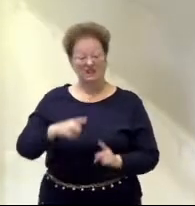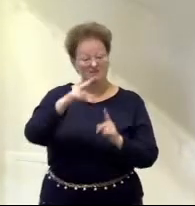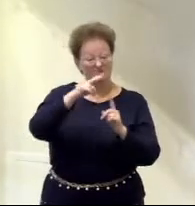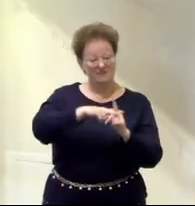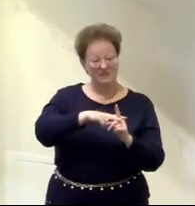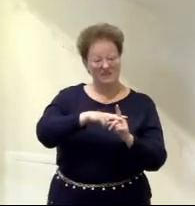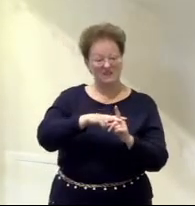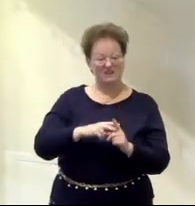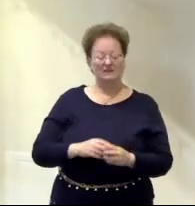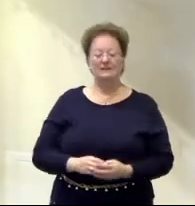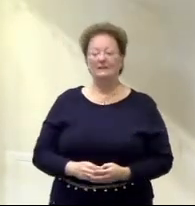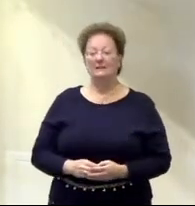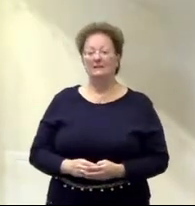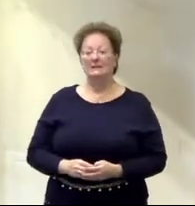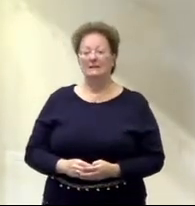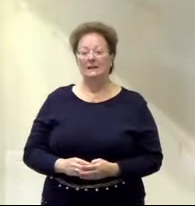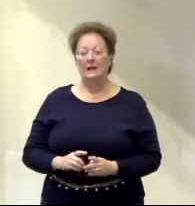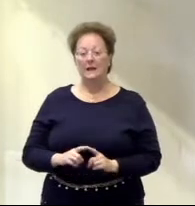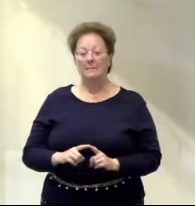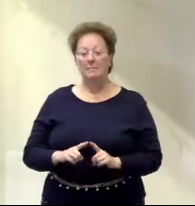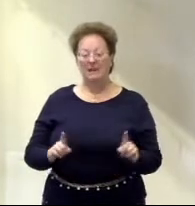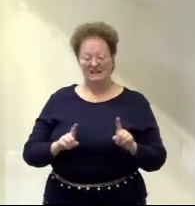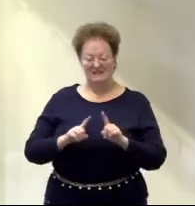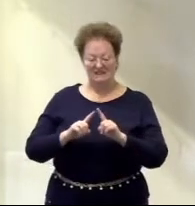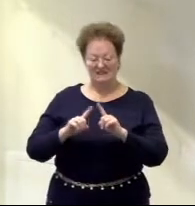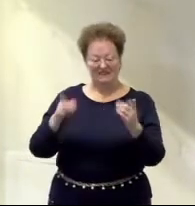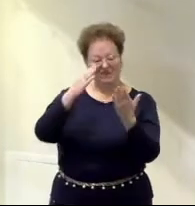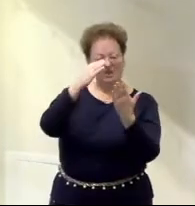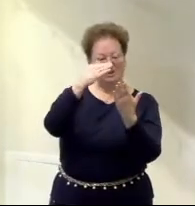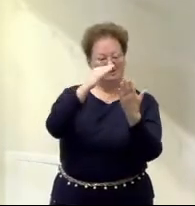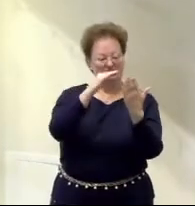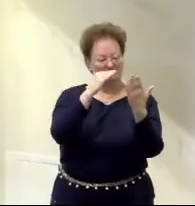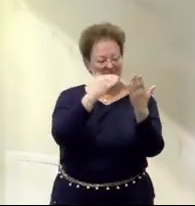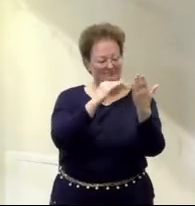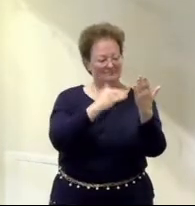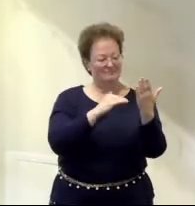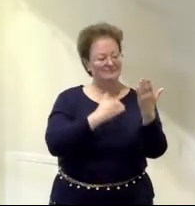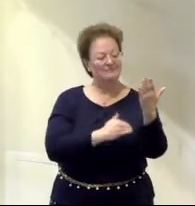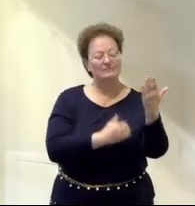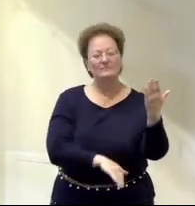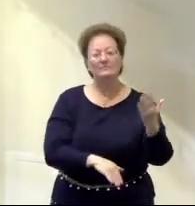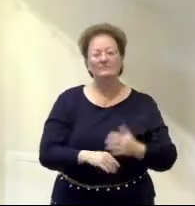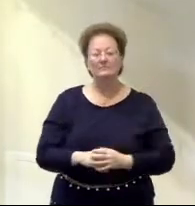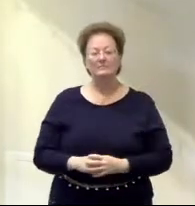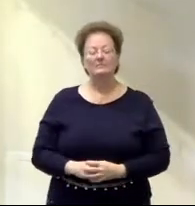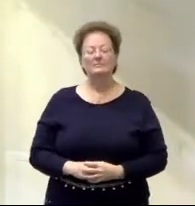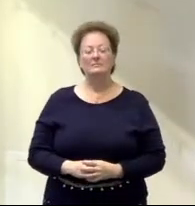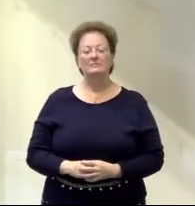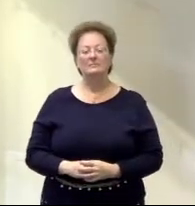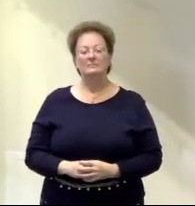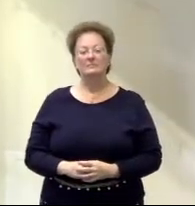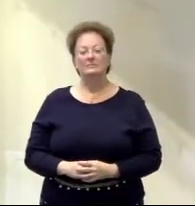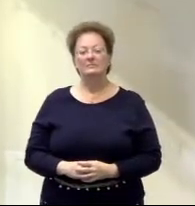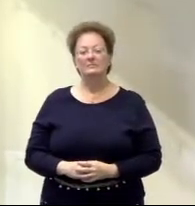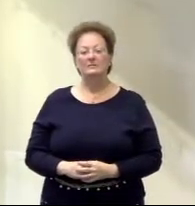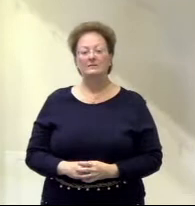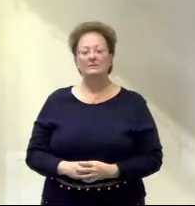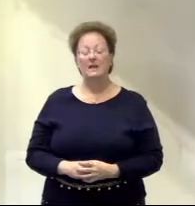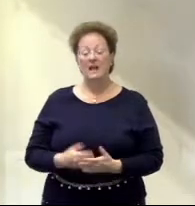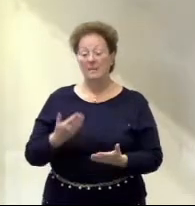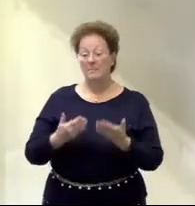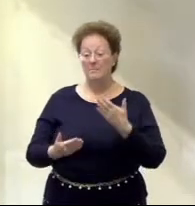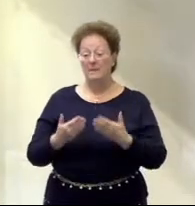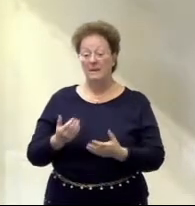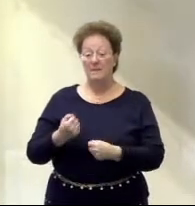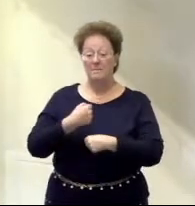who am I? What happens with all of this separating and subdividing us into categories based on these different identifiers, it can actually